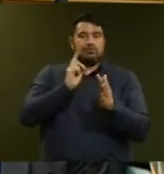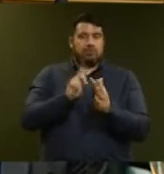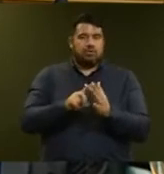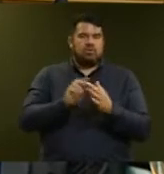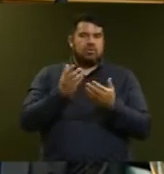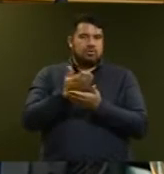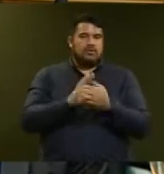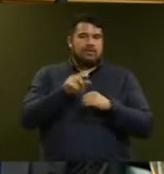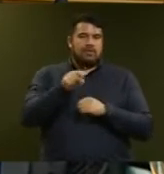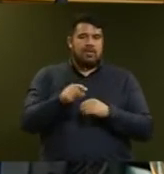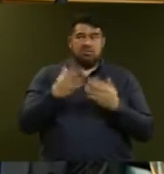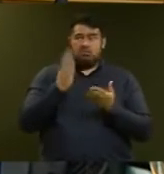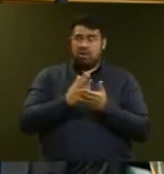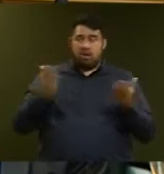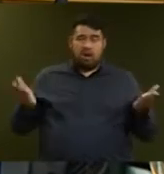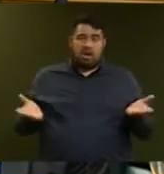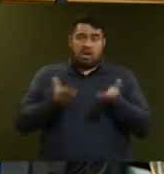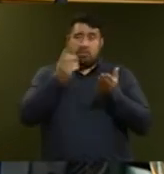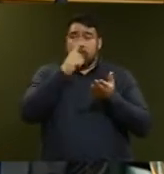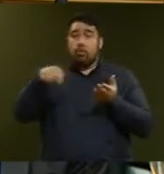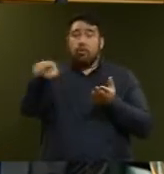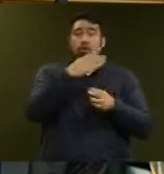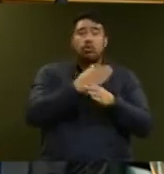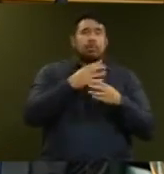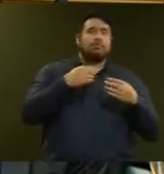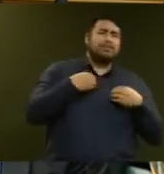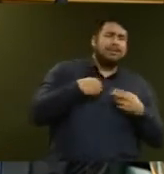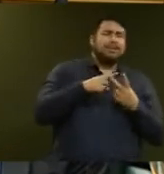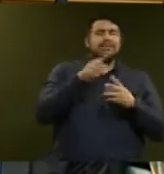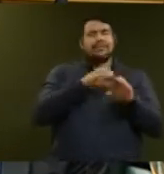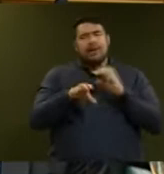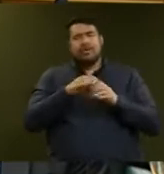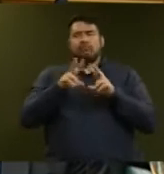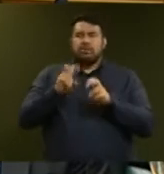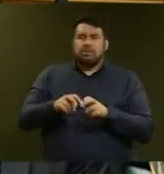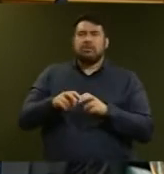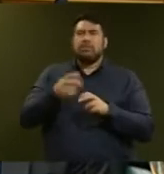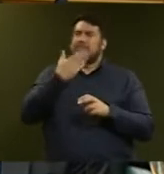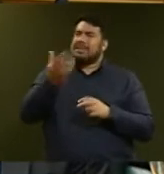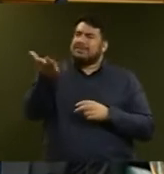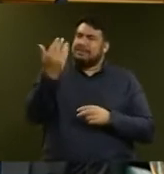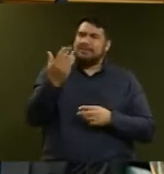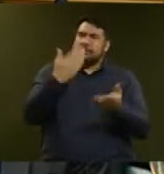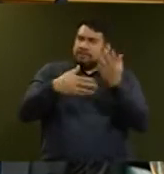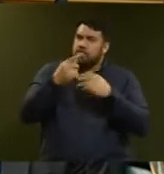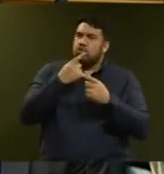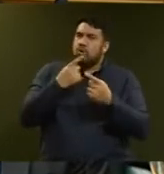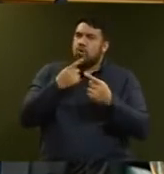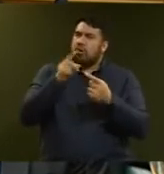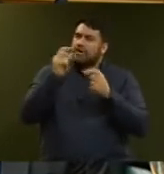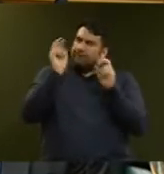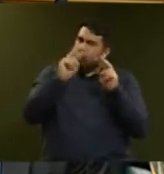across the spectrum of research institutions, businesses and science to have their say on the design of the tax credit,